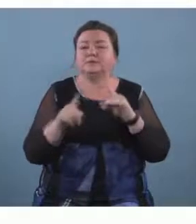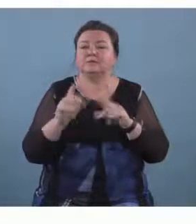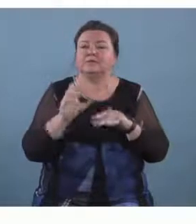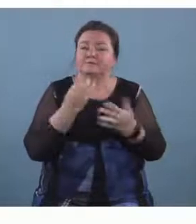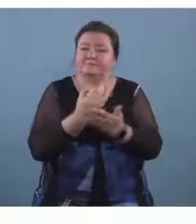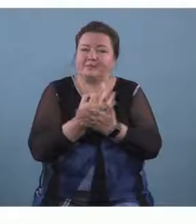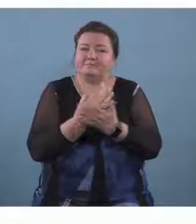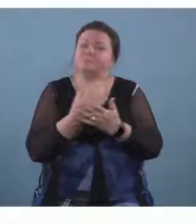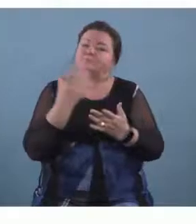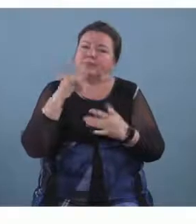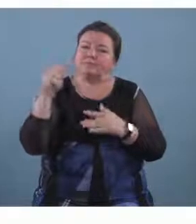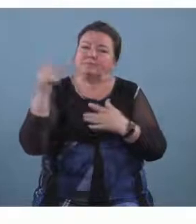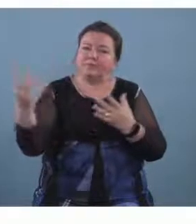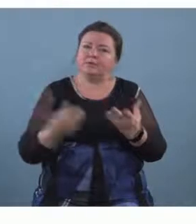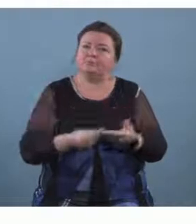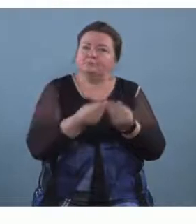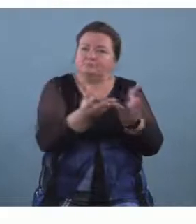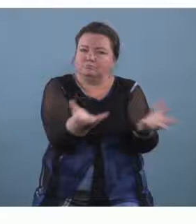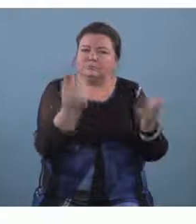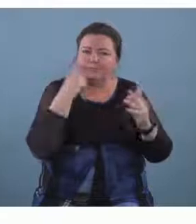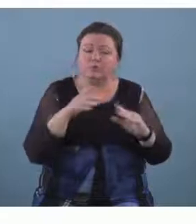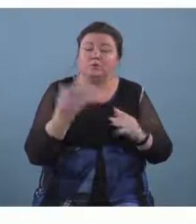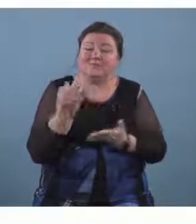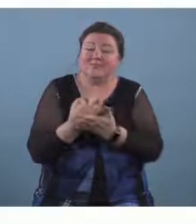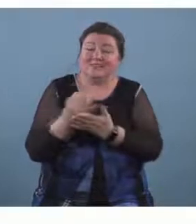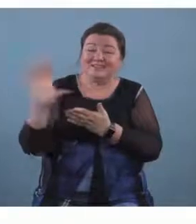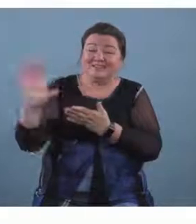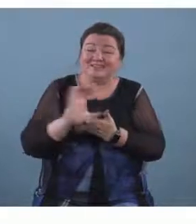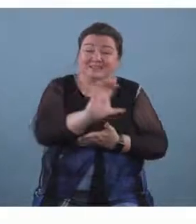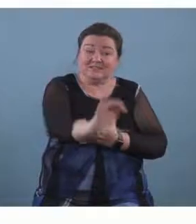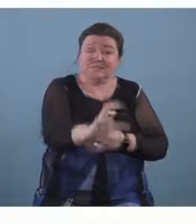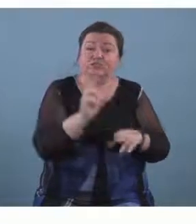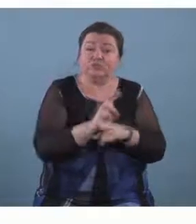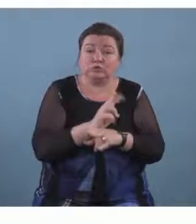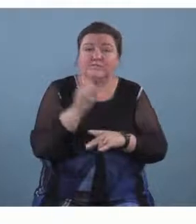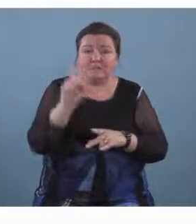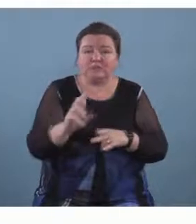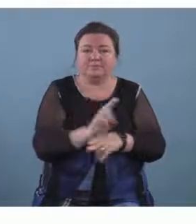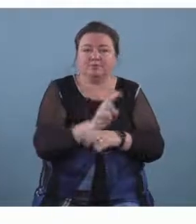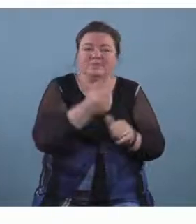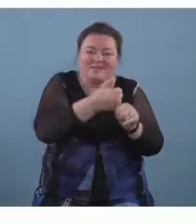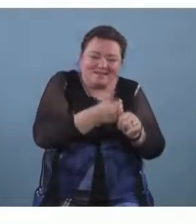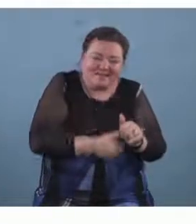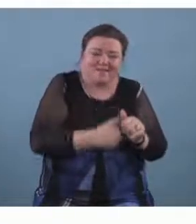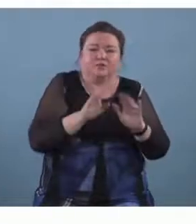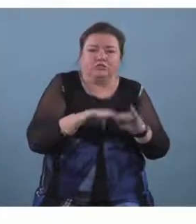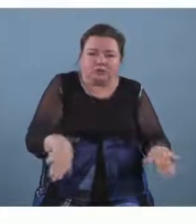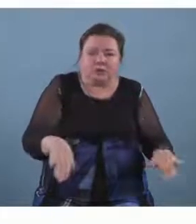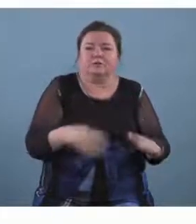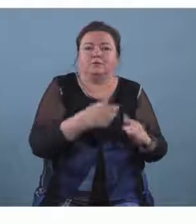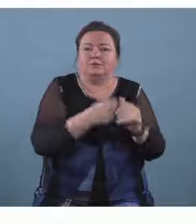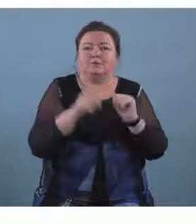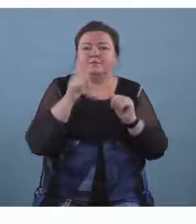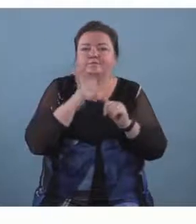so this funding um has to be used with every single child and the government believes